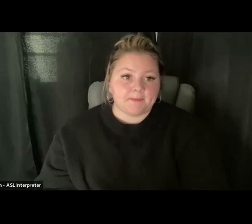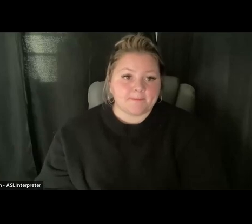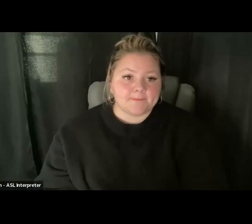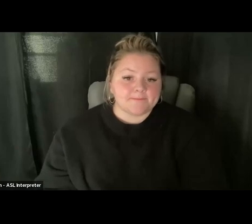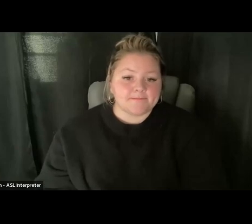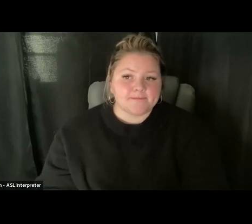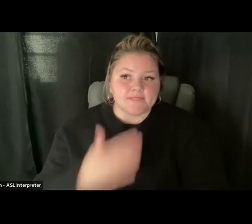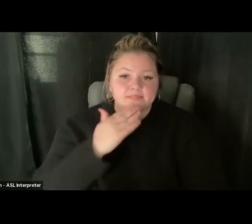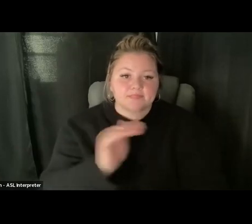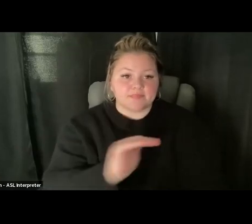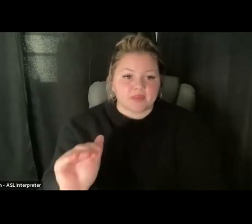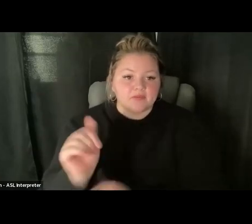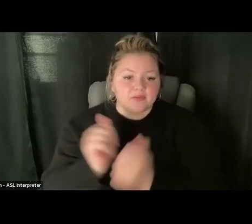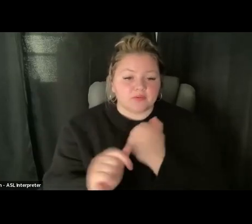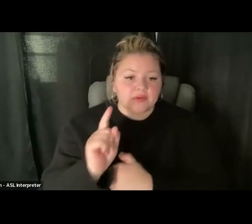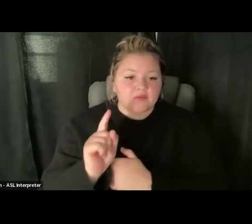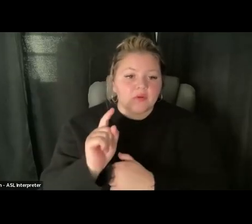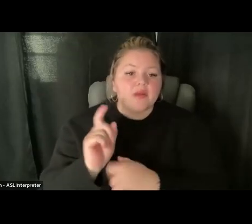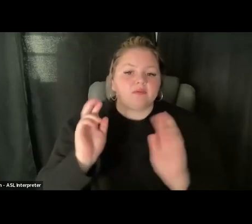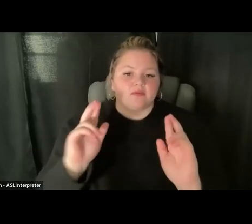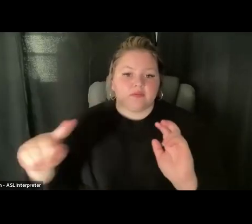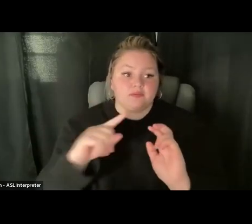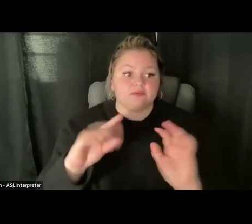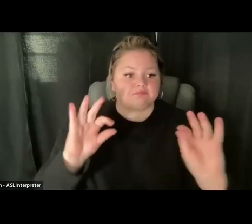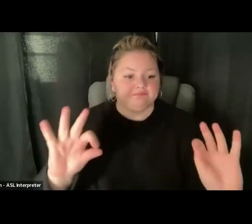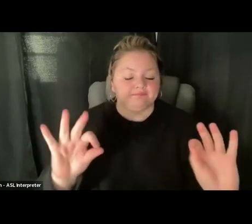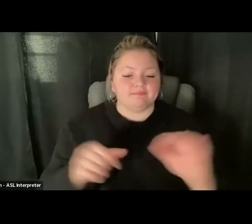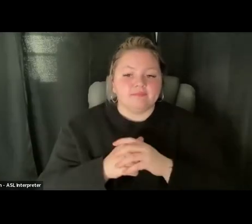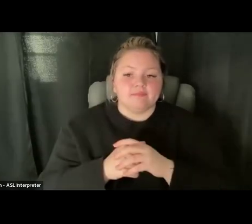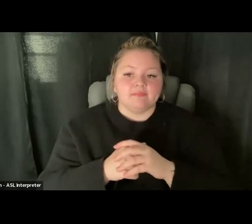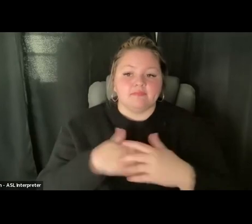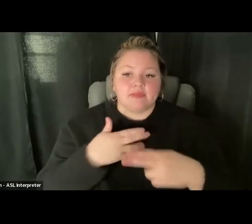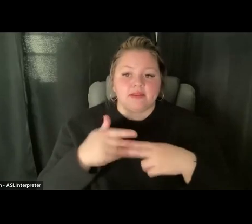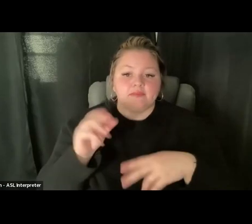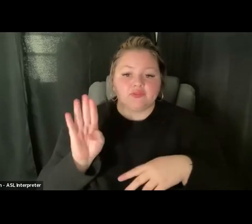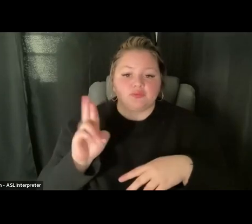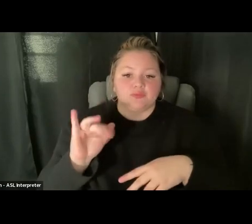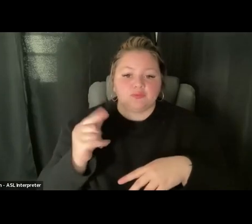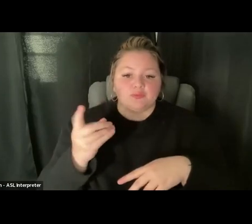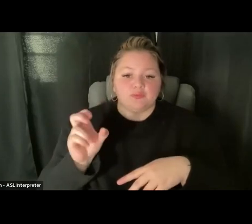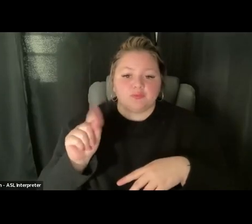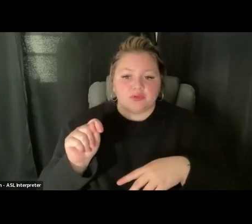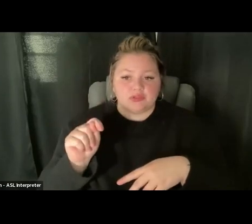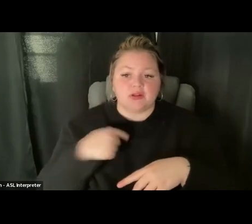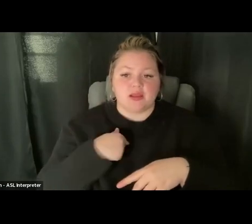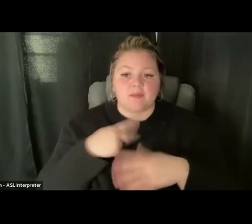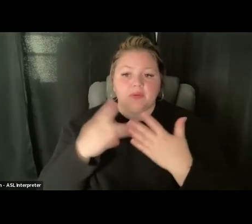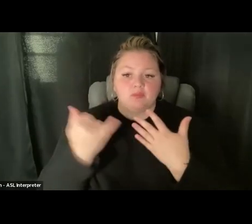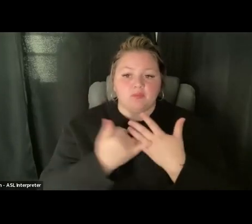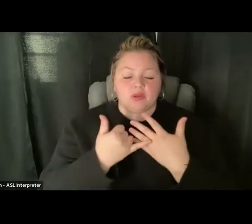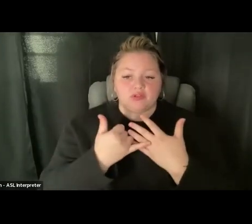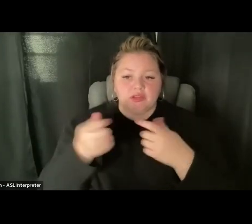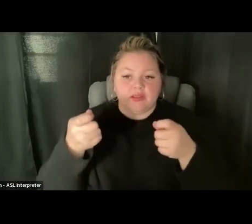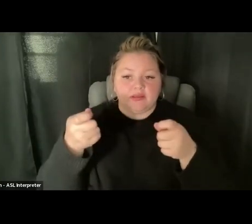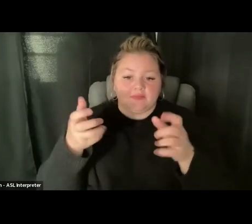Good afternoon, everyone. I hope you're well. My name is Bridget Simmons Murphy, and I'm a project manager for